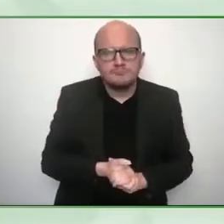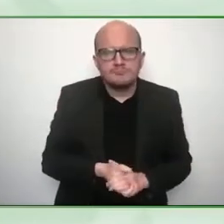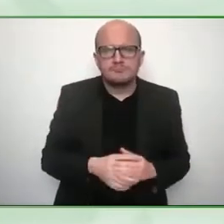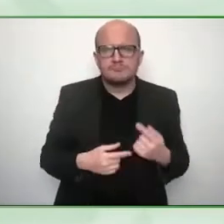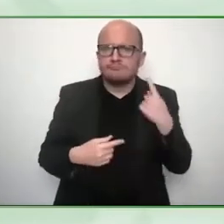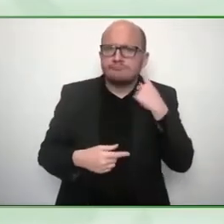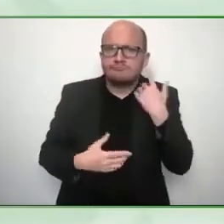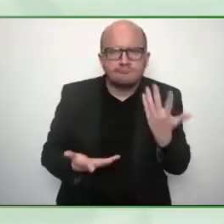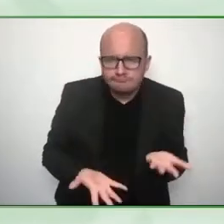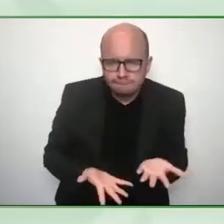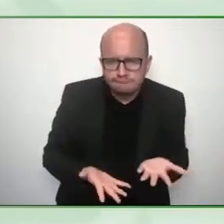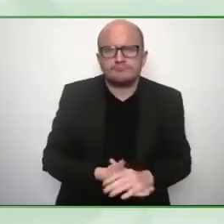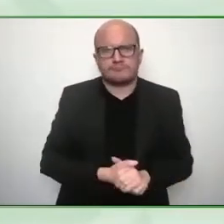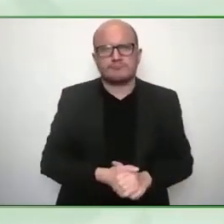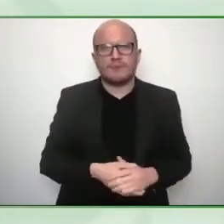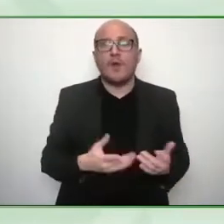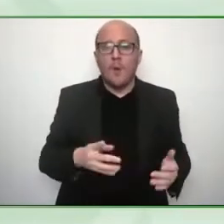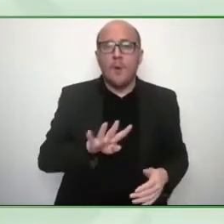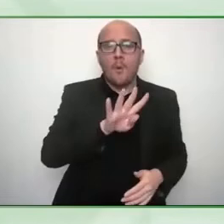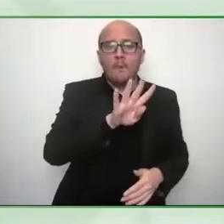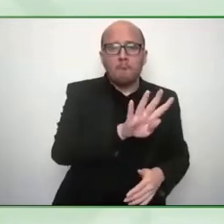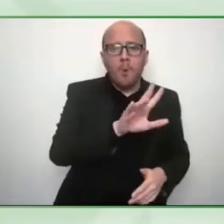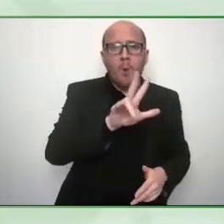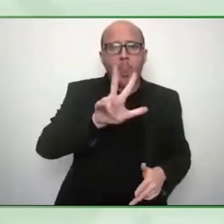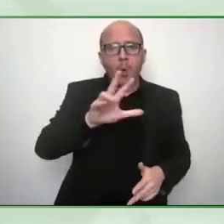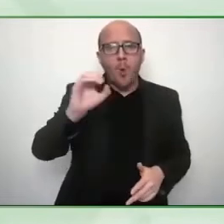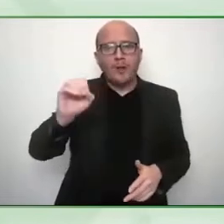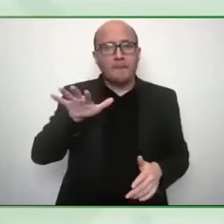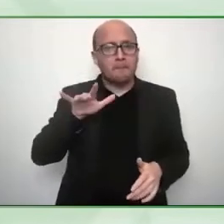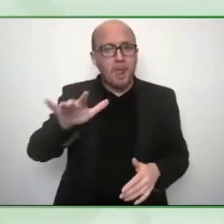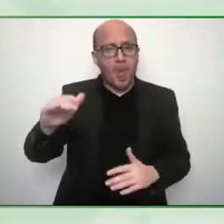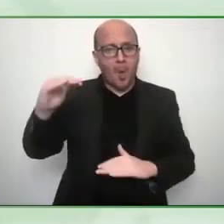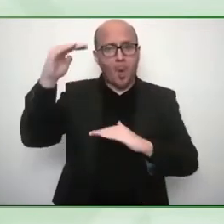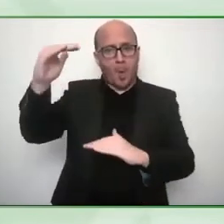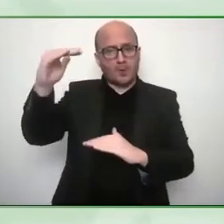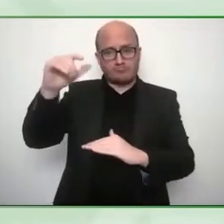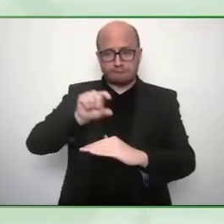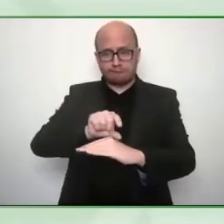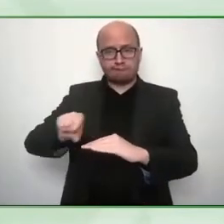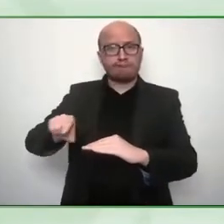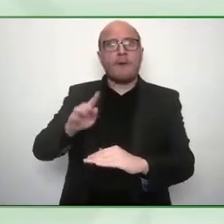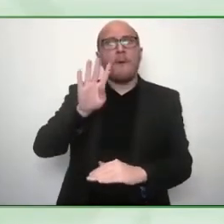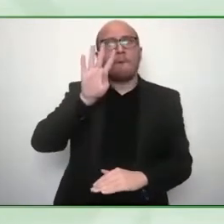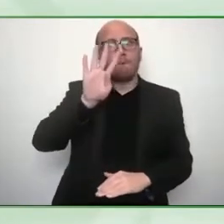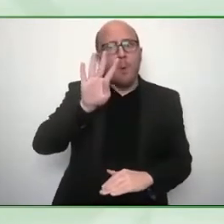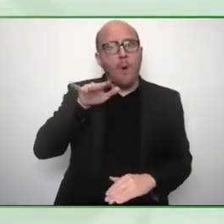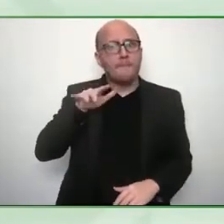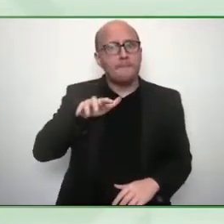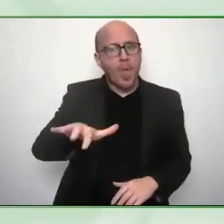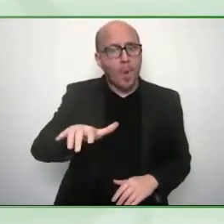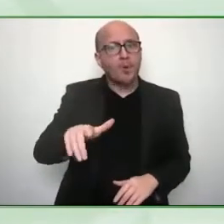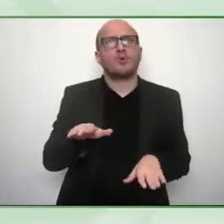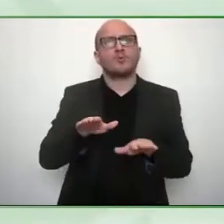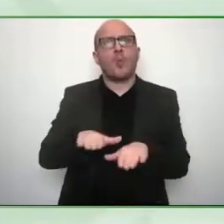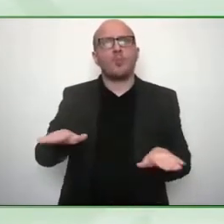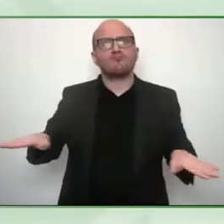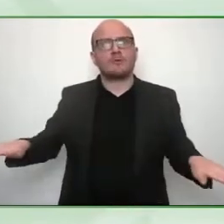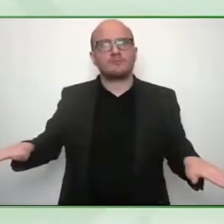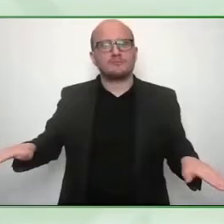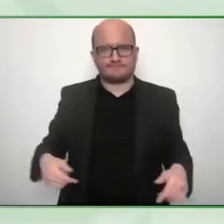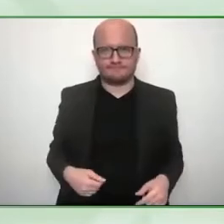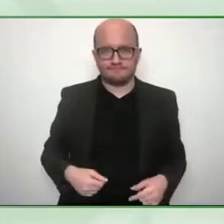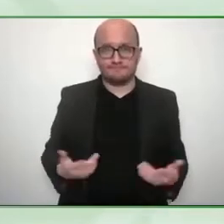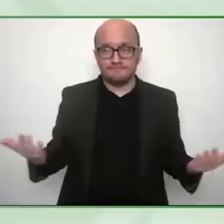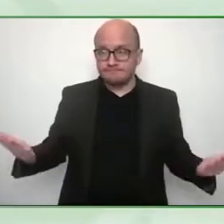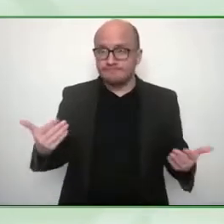million 34 million are children um and this problem is growing there will be over 700 million people with hearing